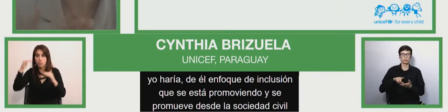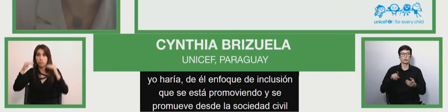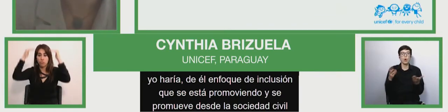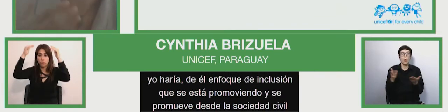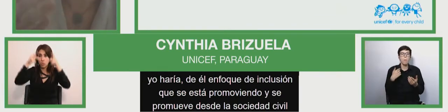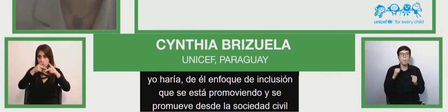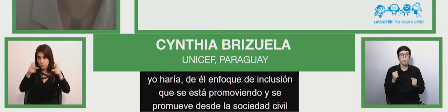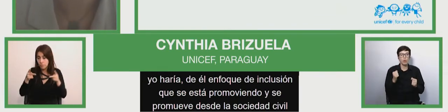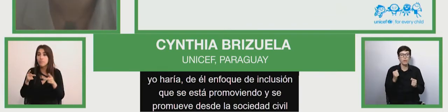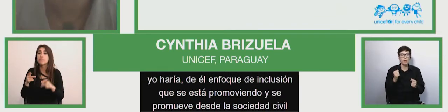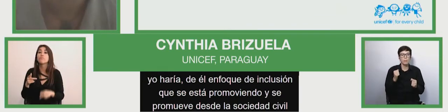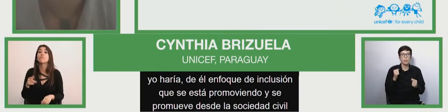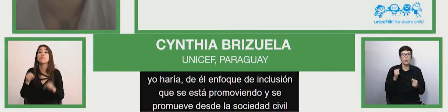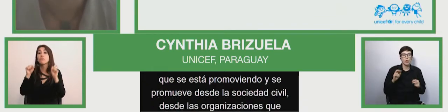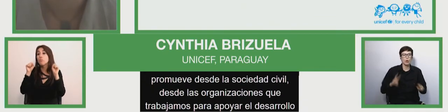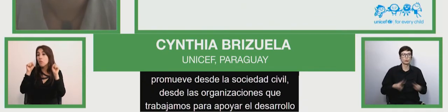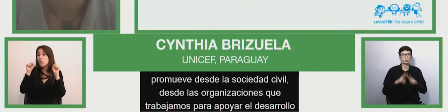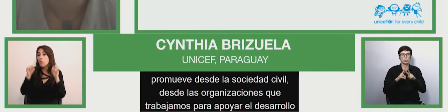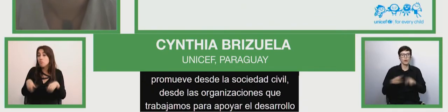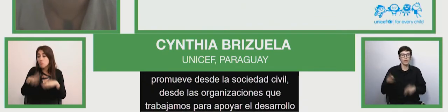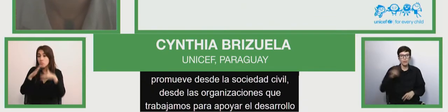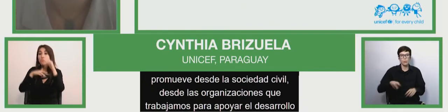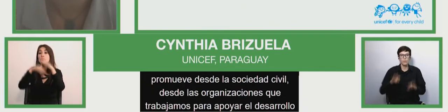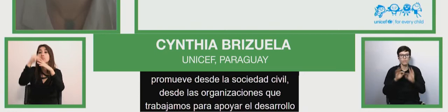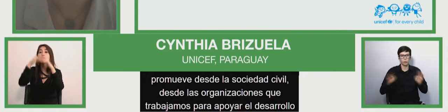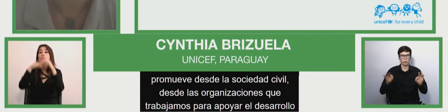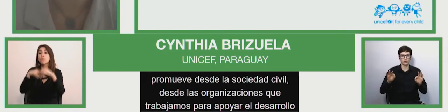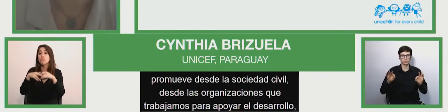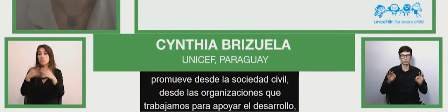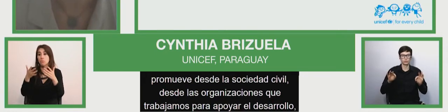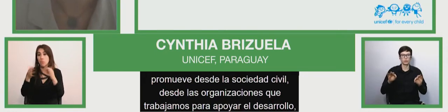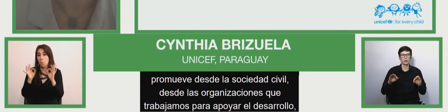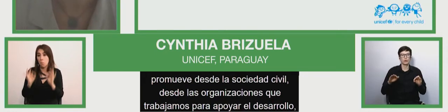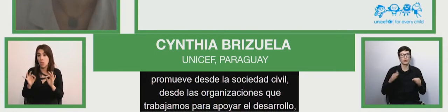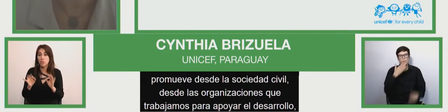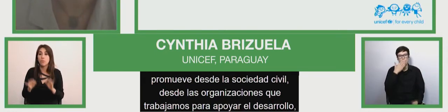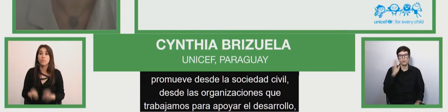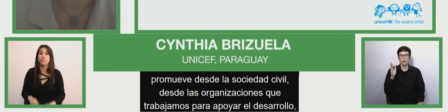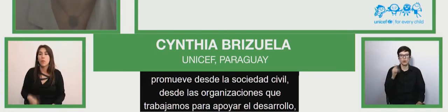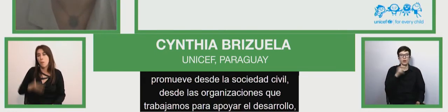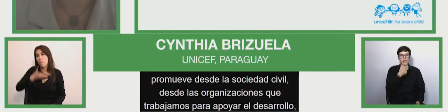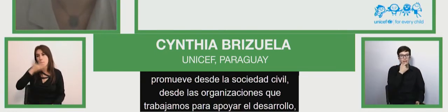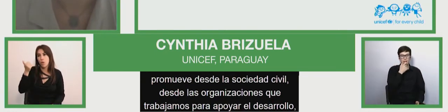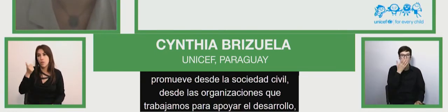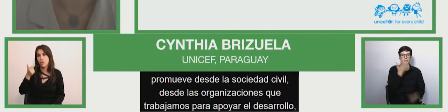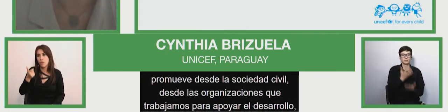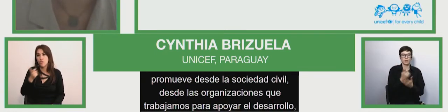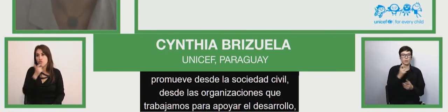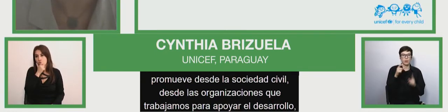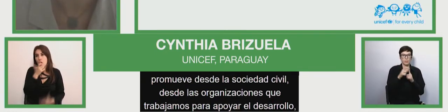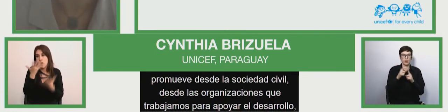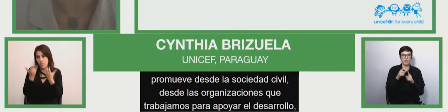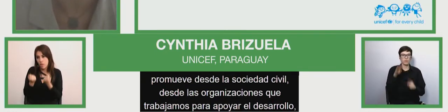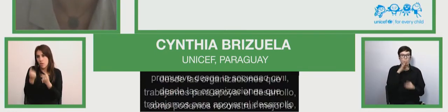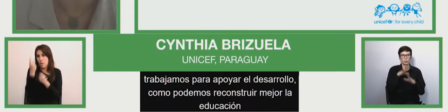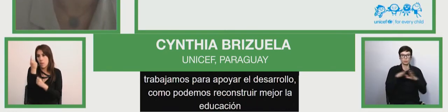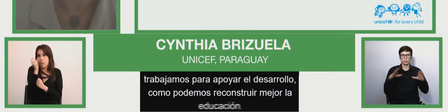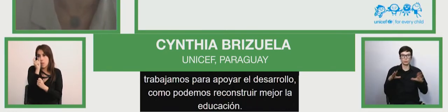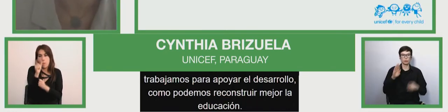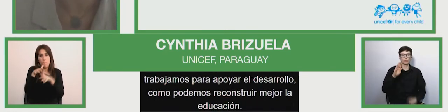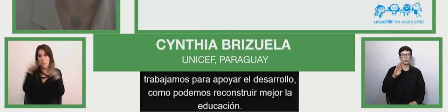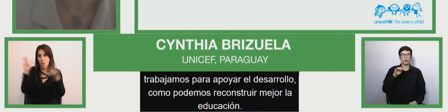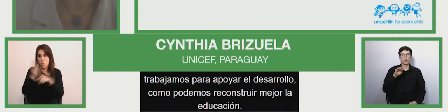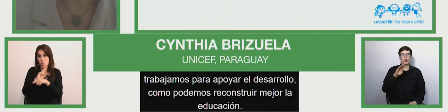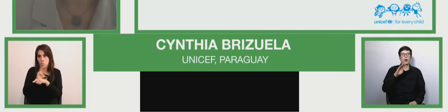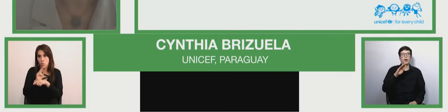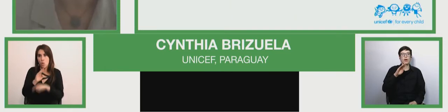rebuild rather on in english we have this phrase which being used in these days of course it's